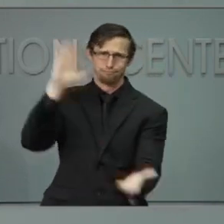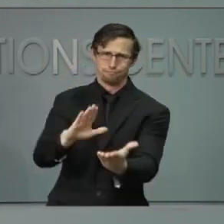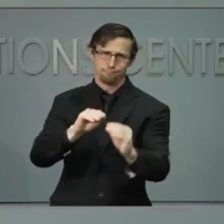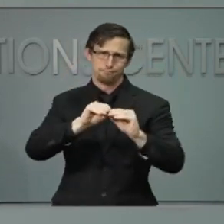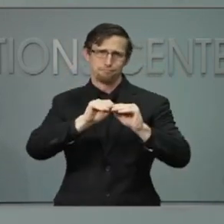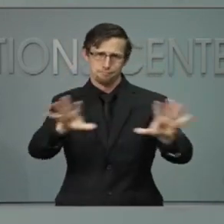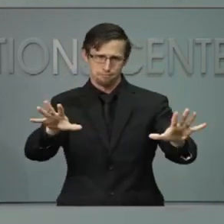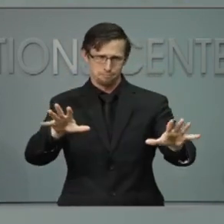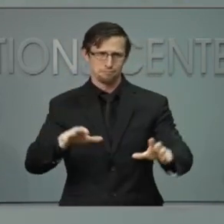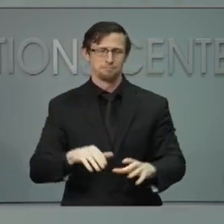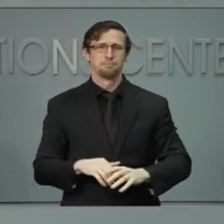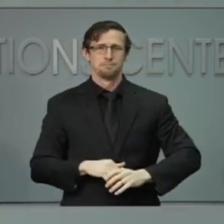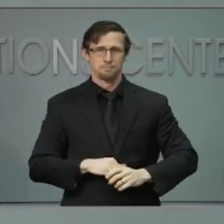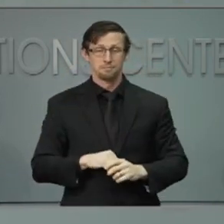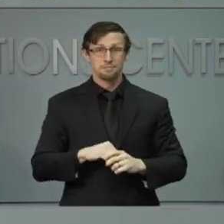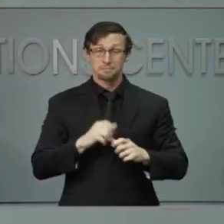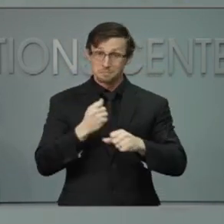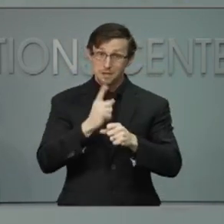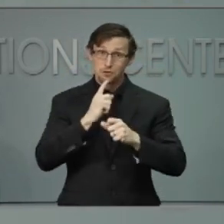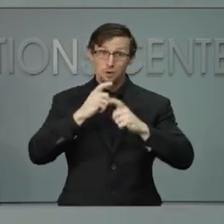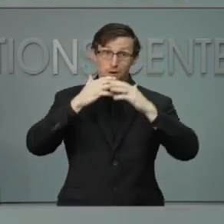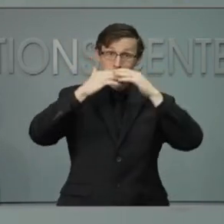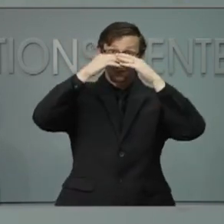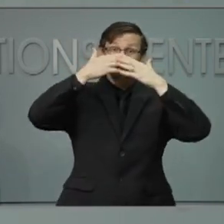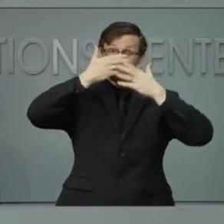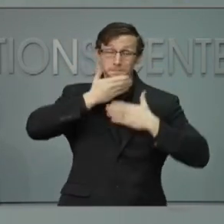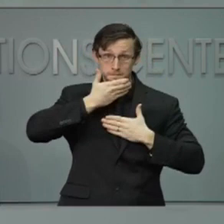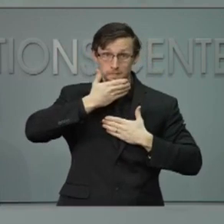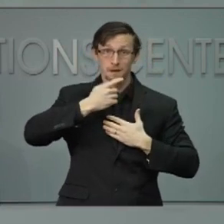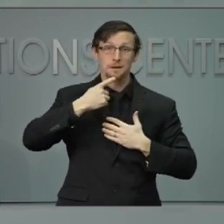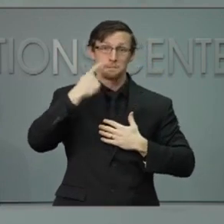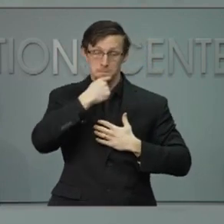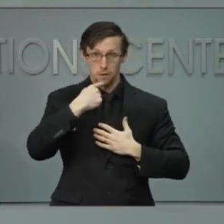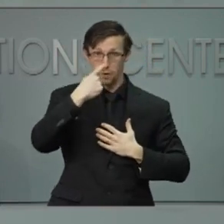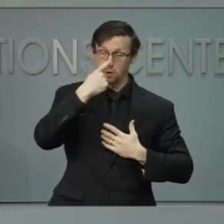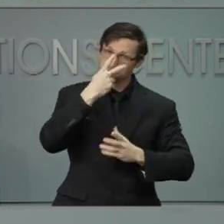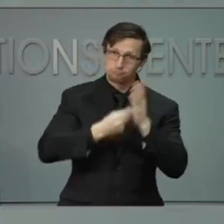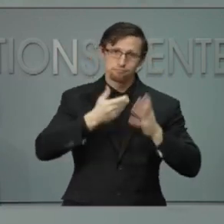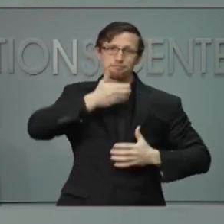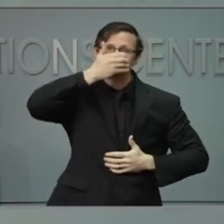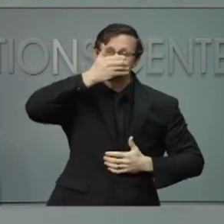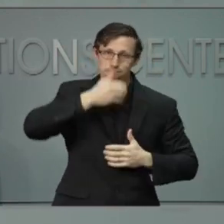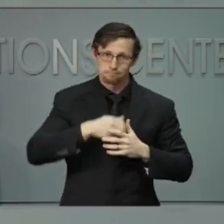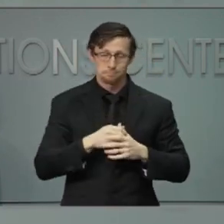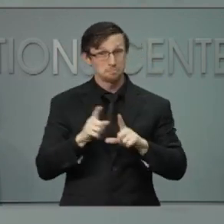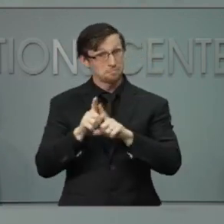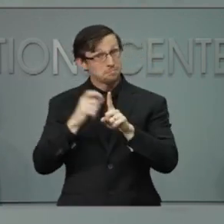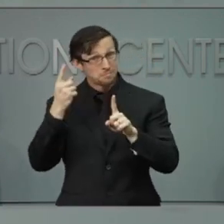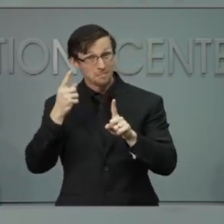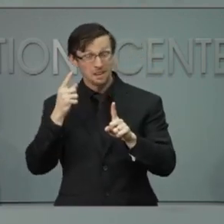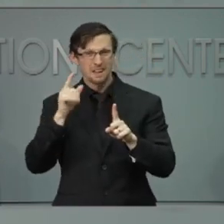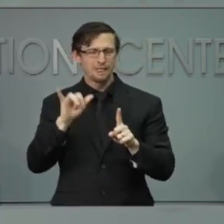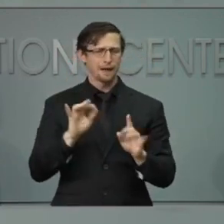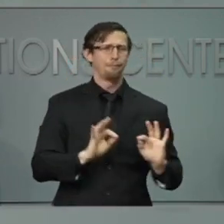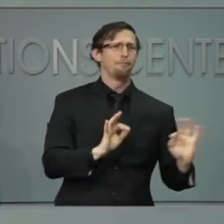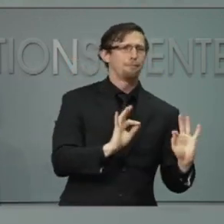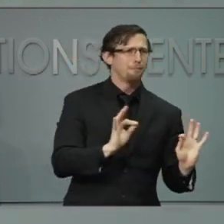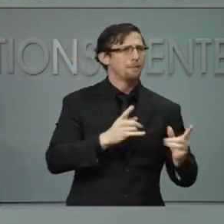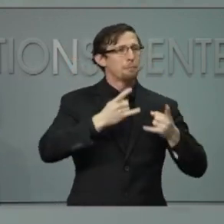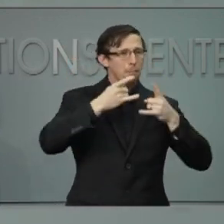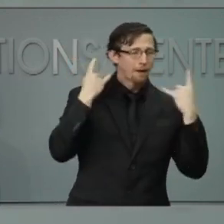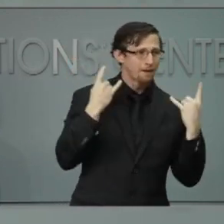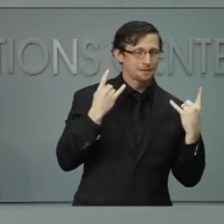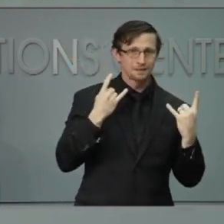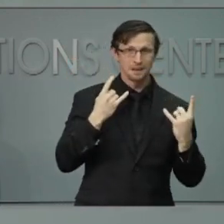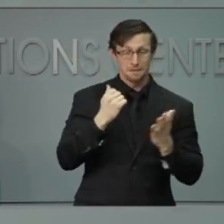It costs so little, but it does a lot to put countless dollars back into our economy by making it safer